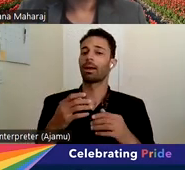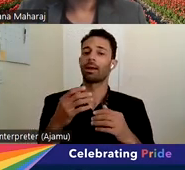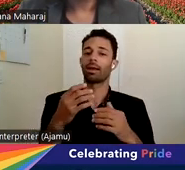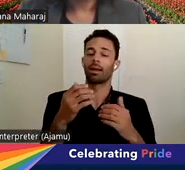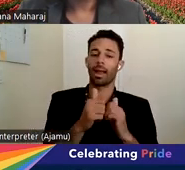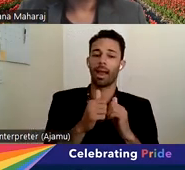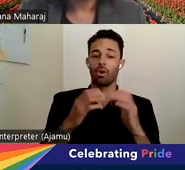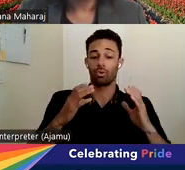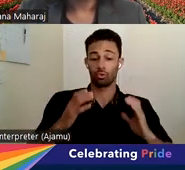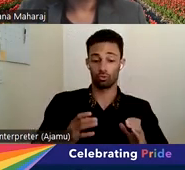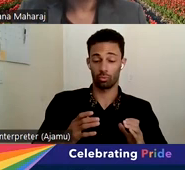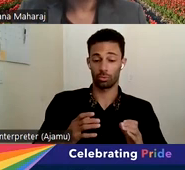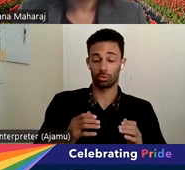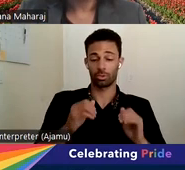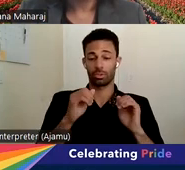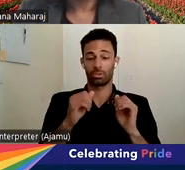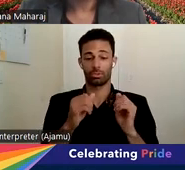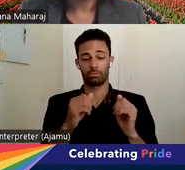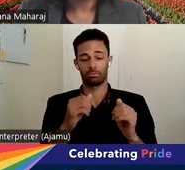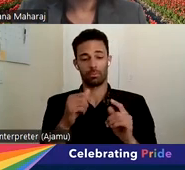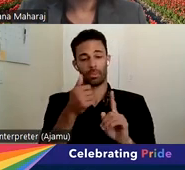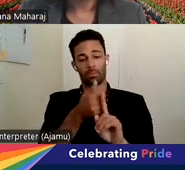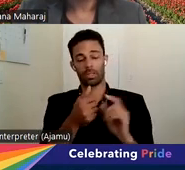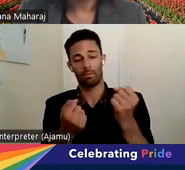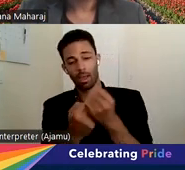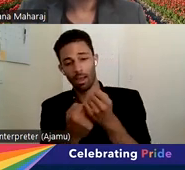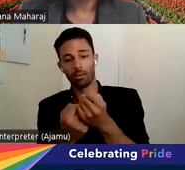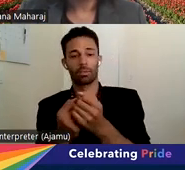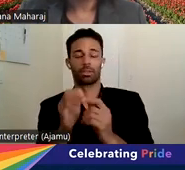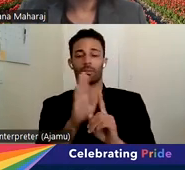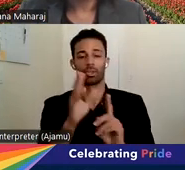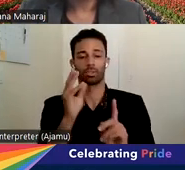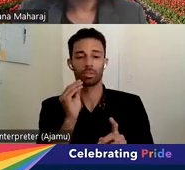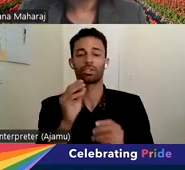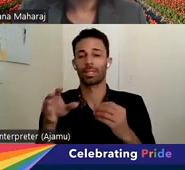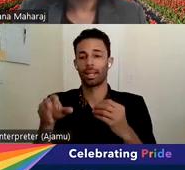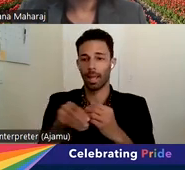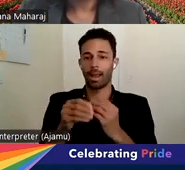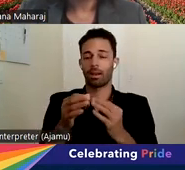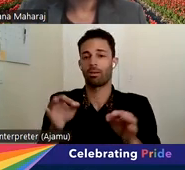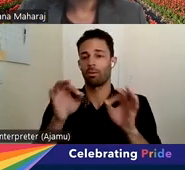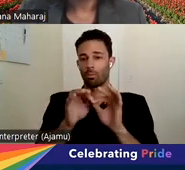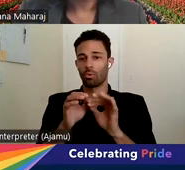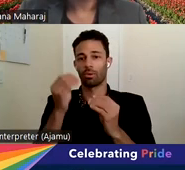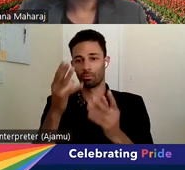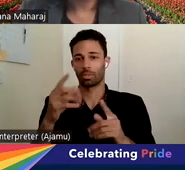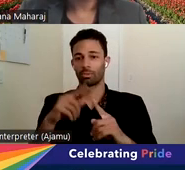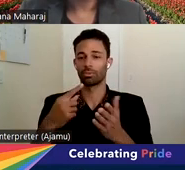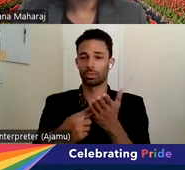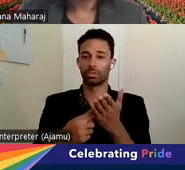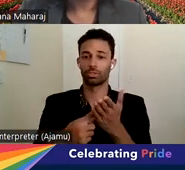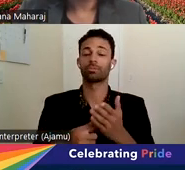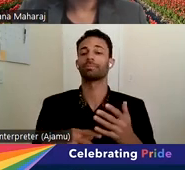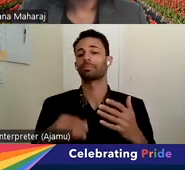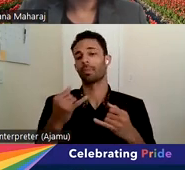can speak about their own experience and add substance to the discussion. And then also, finally, what I heard was the